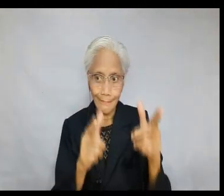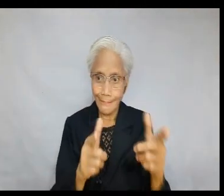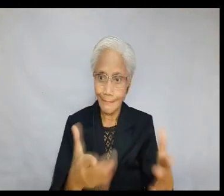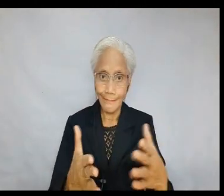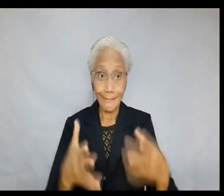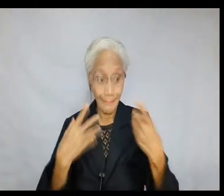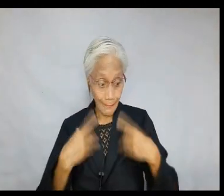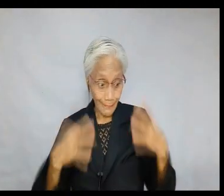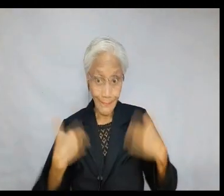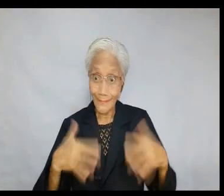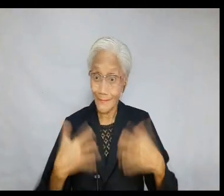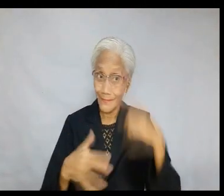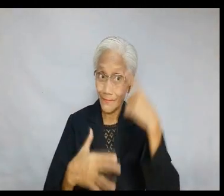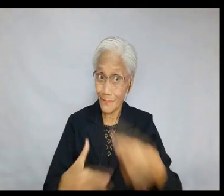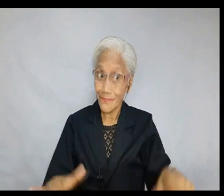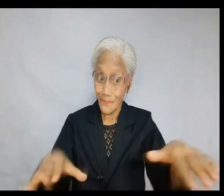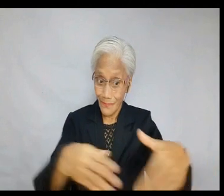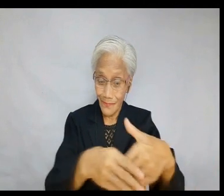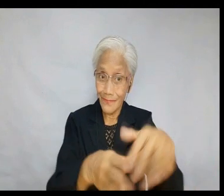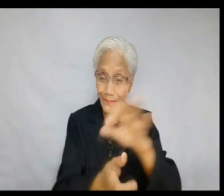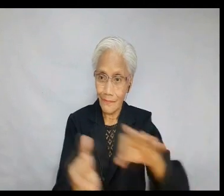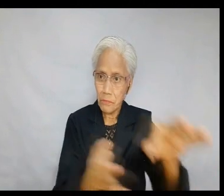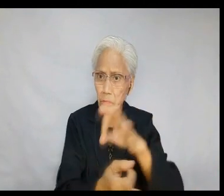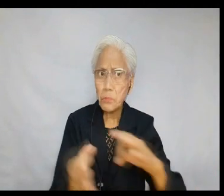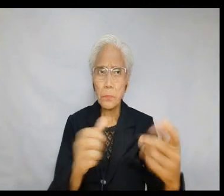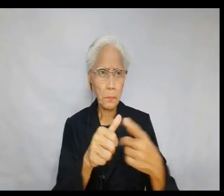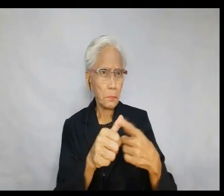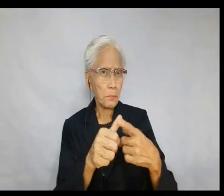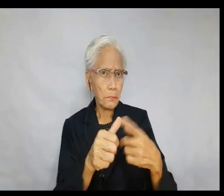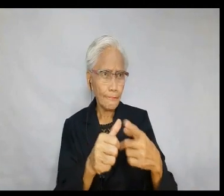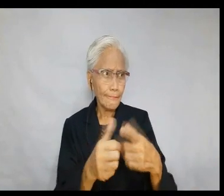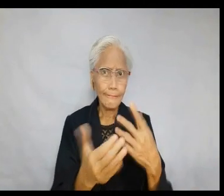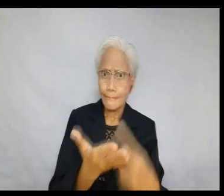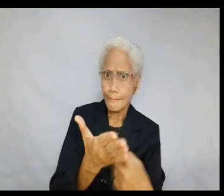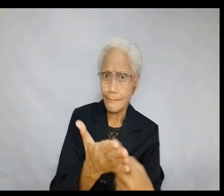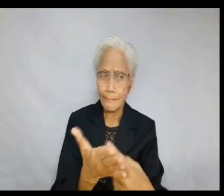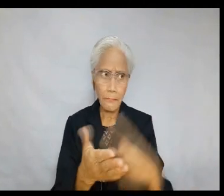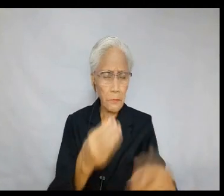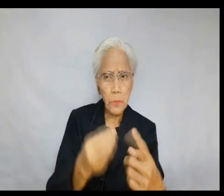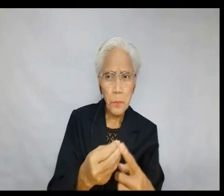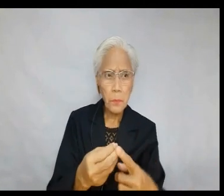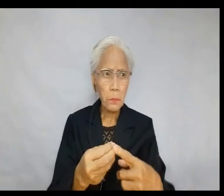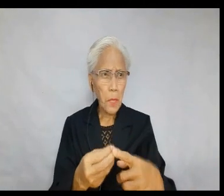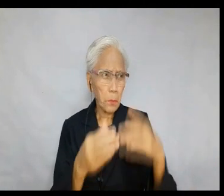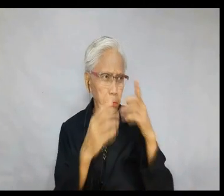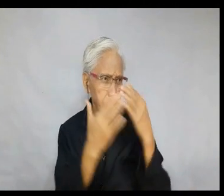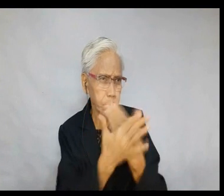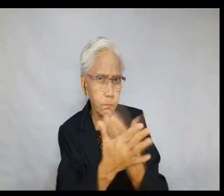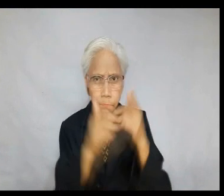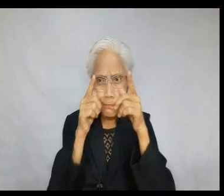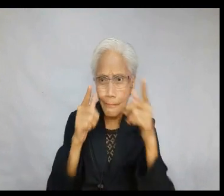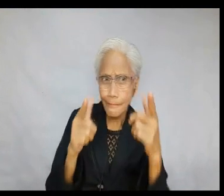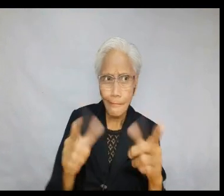up for the wedding banquet. First let's talk about some fashion terms and what